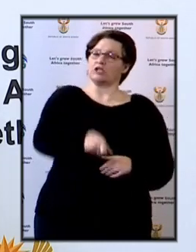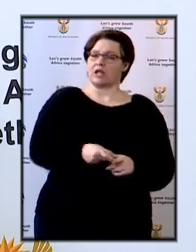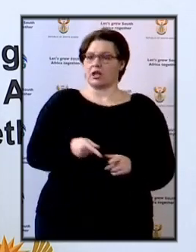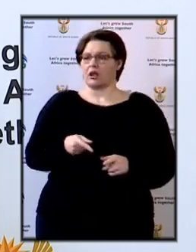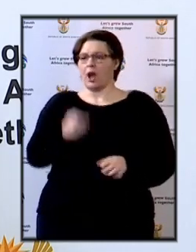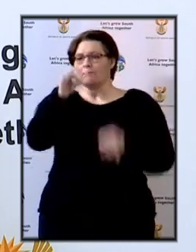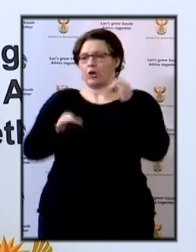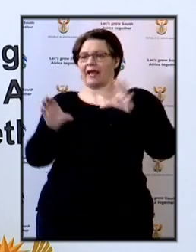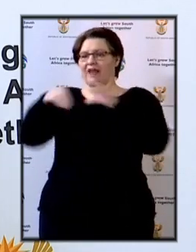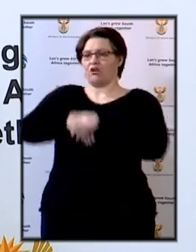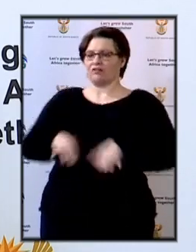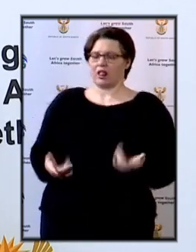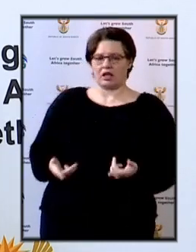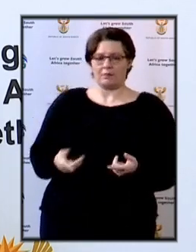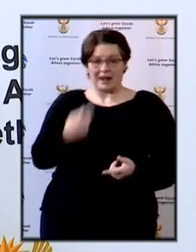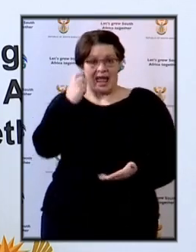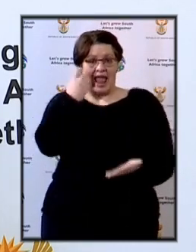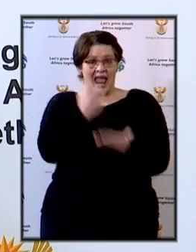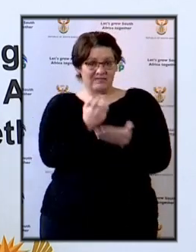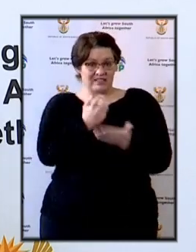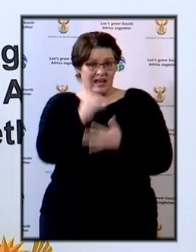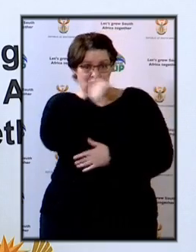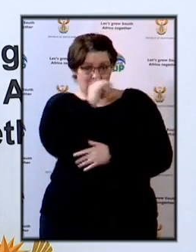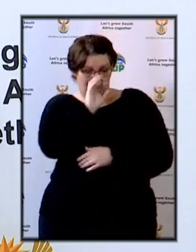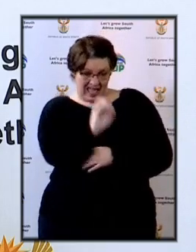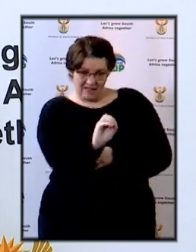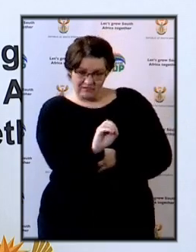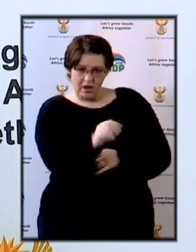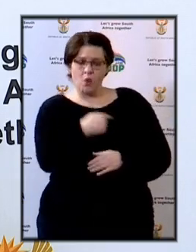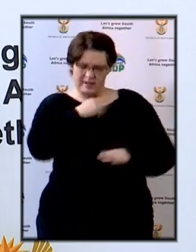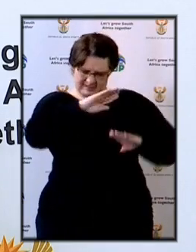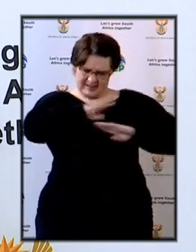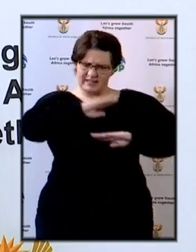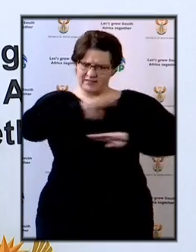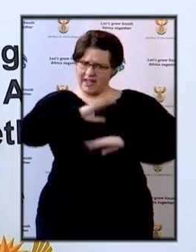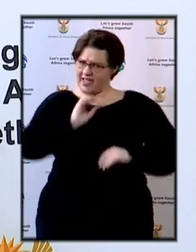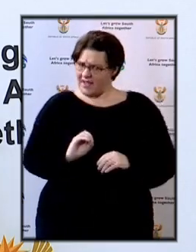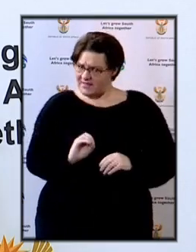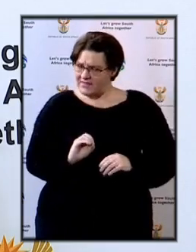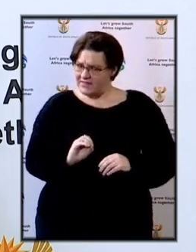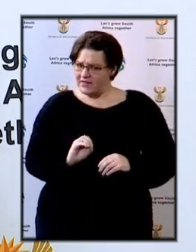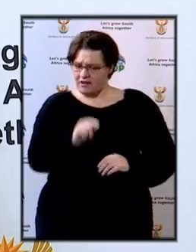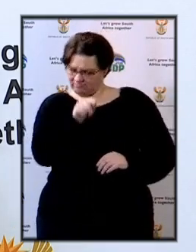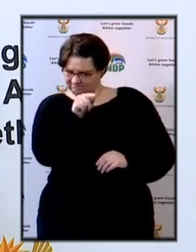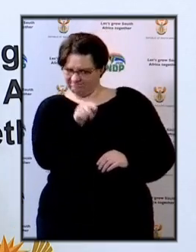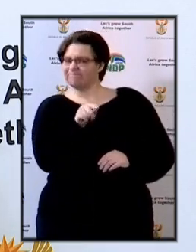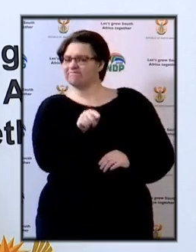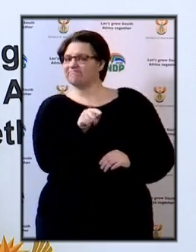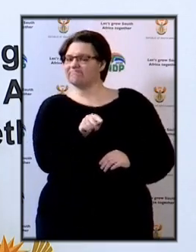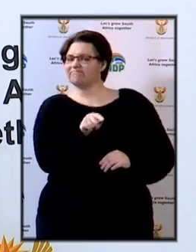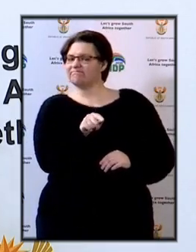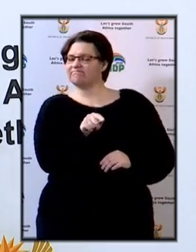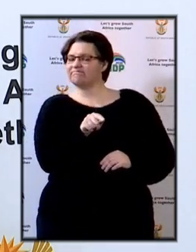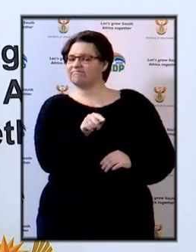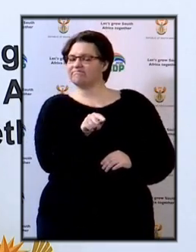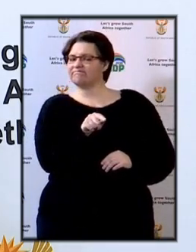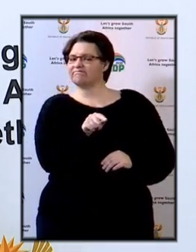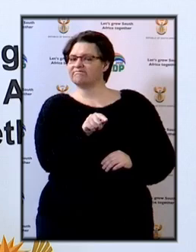category of persons, but if there's evidence of criminality and we are satisfied that the relevant